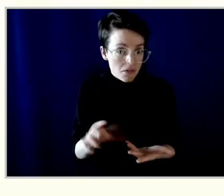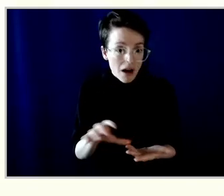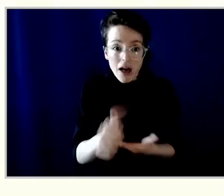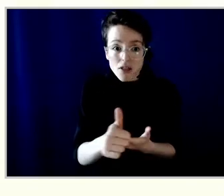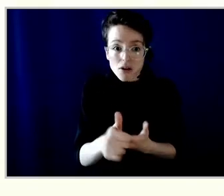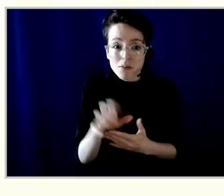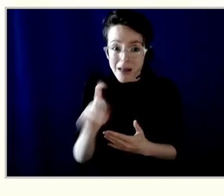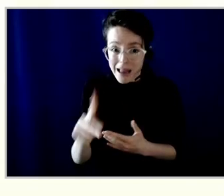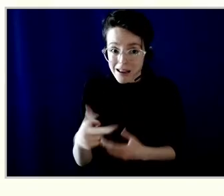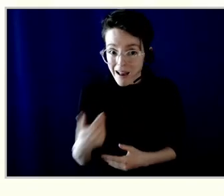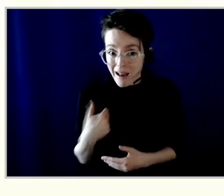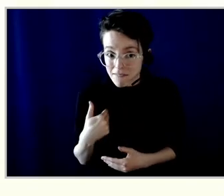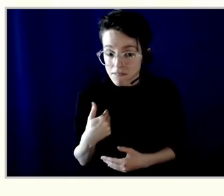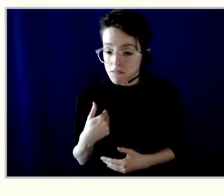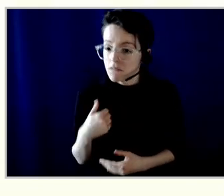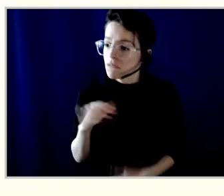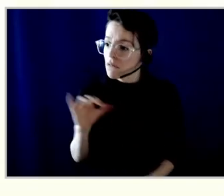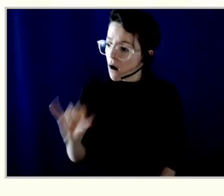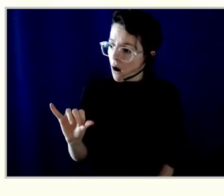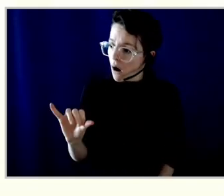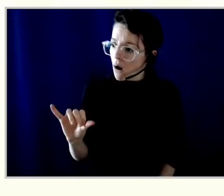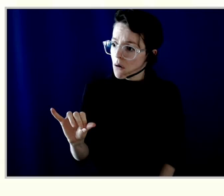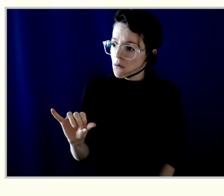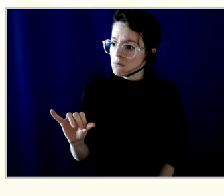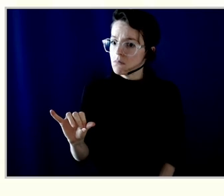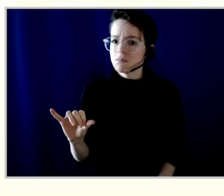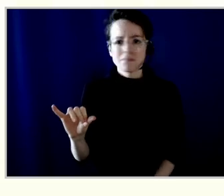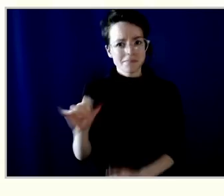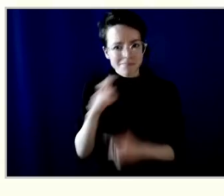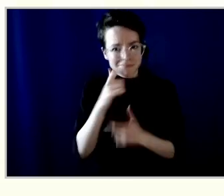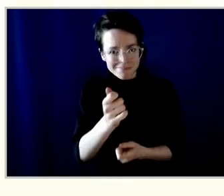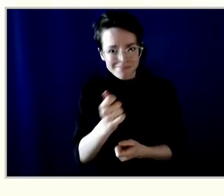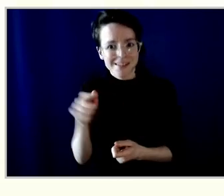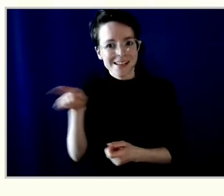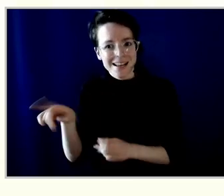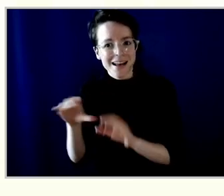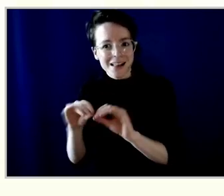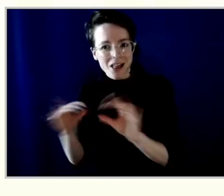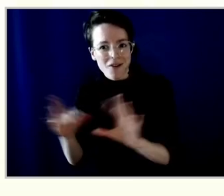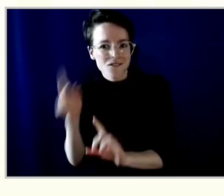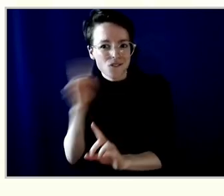That is a very nice clarification of another member's question. Christine, do want to?